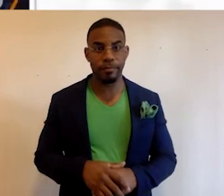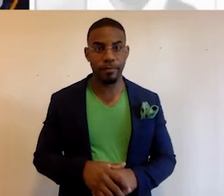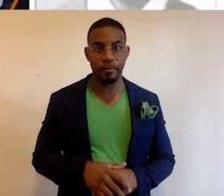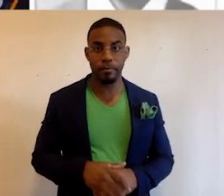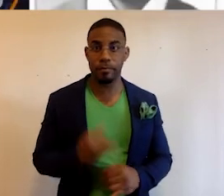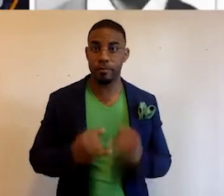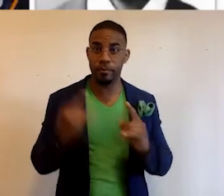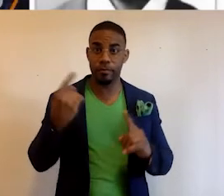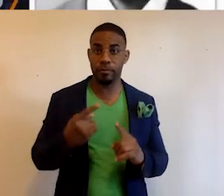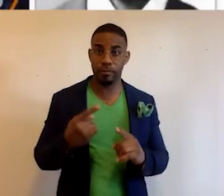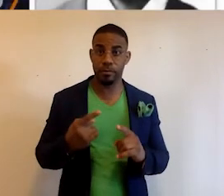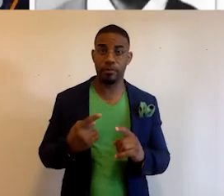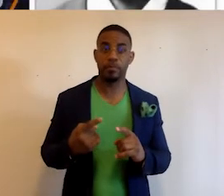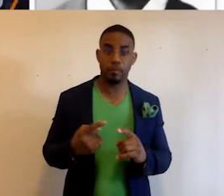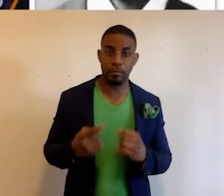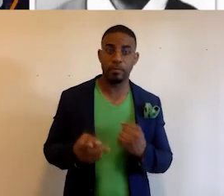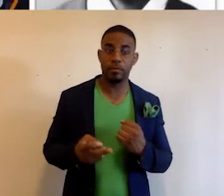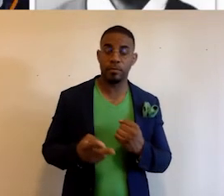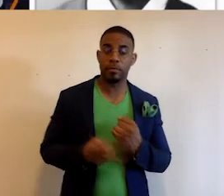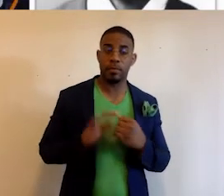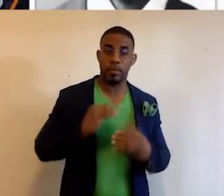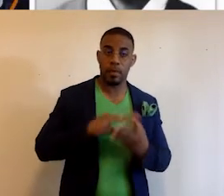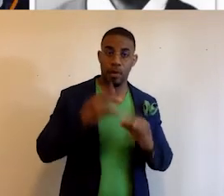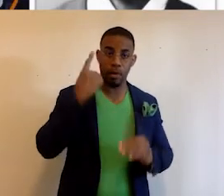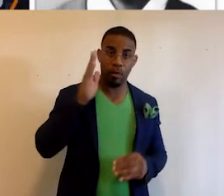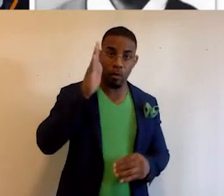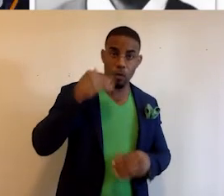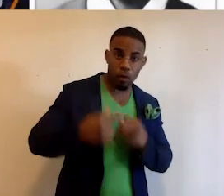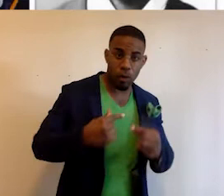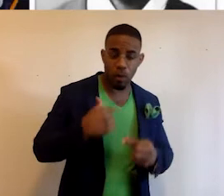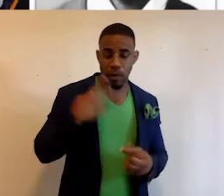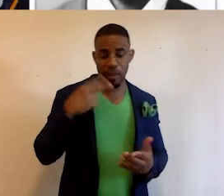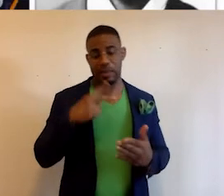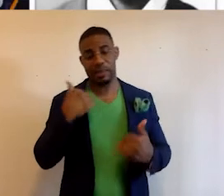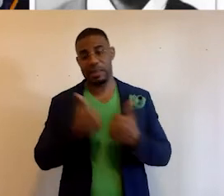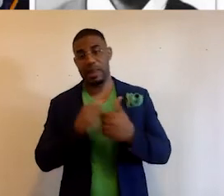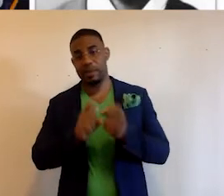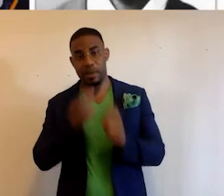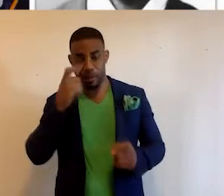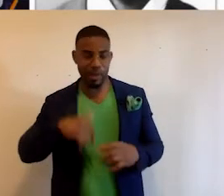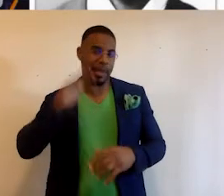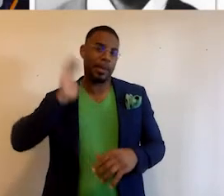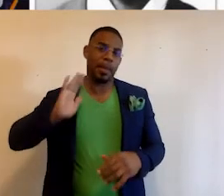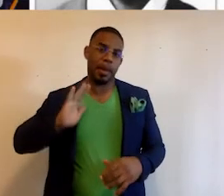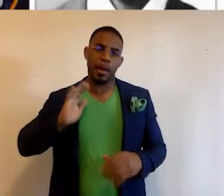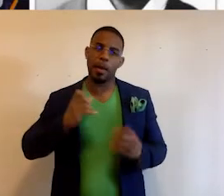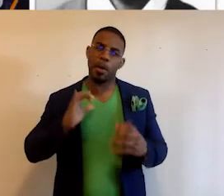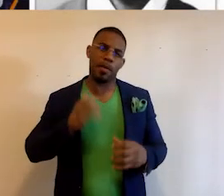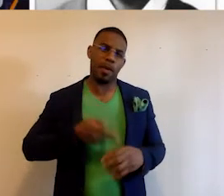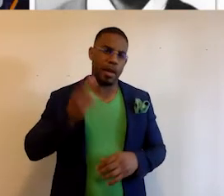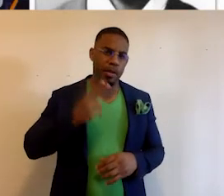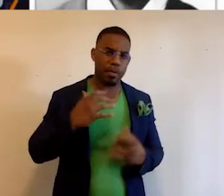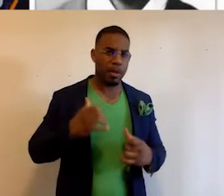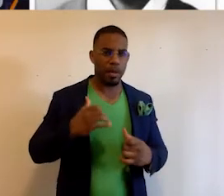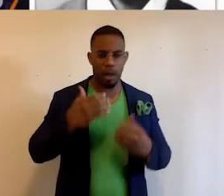Final point, saving our story for future generations. We view our platform as a game-changer because, while in the past, much of our history